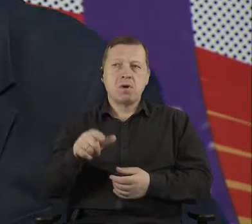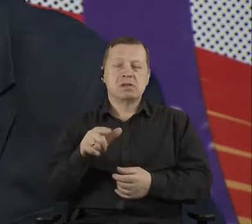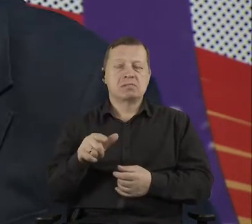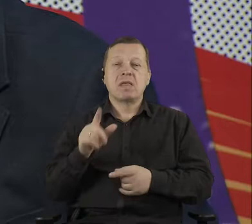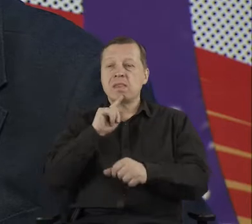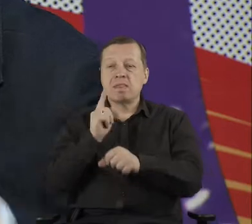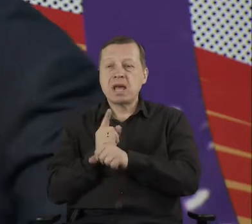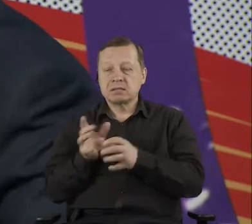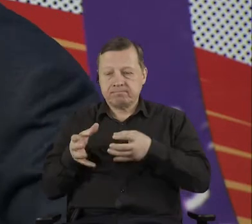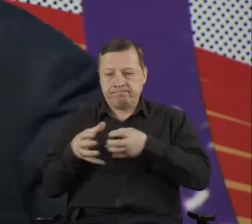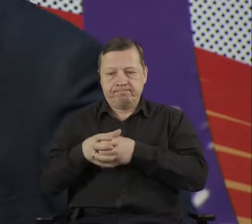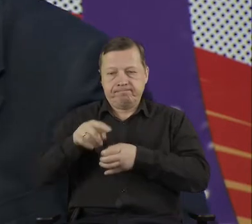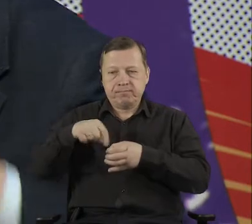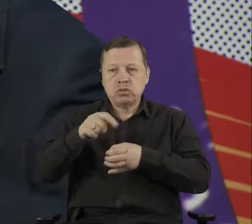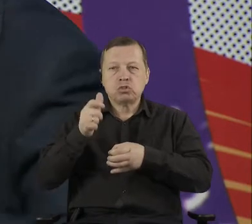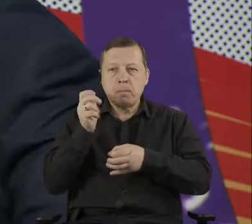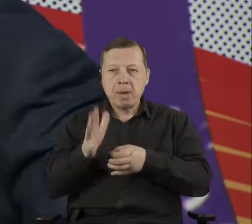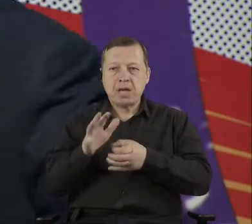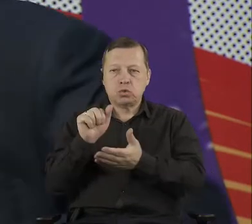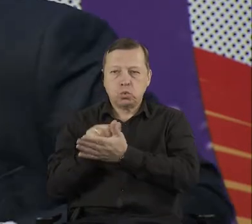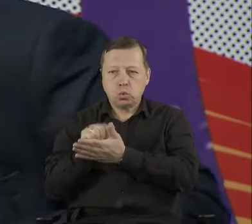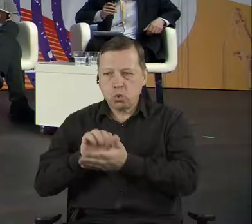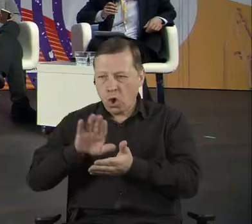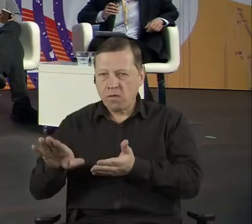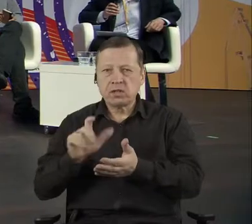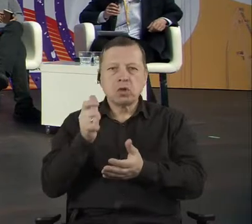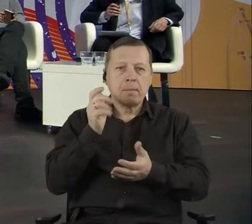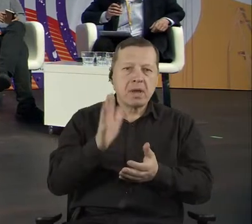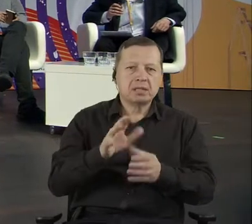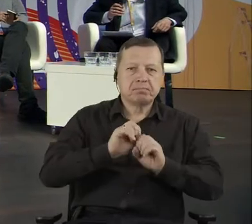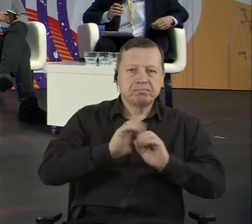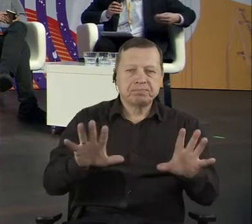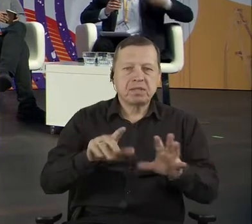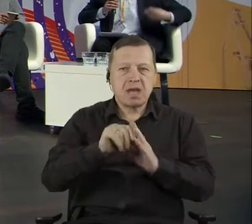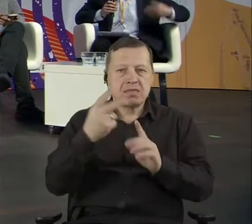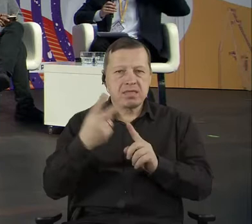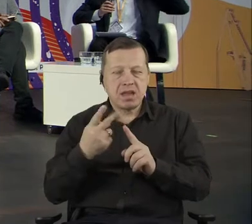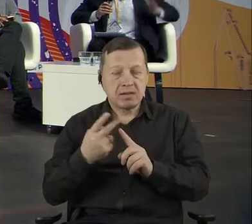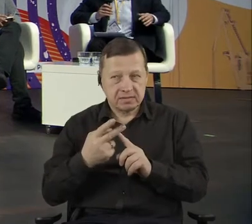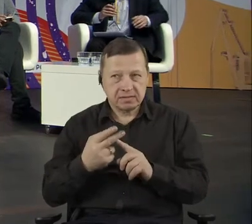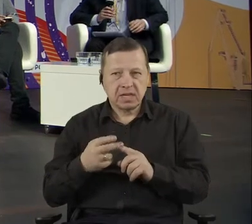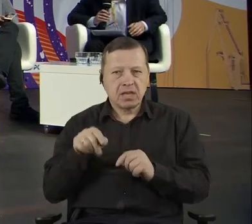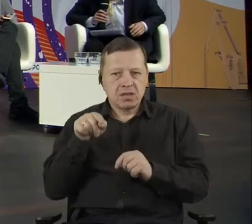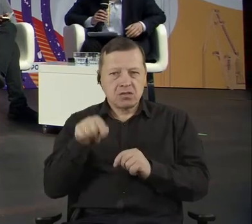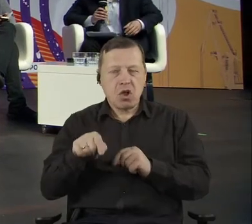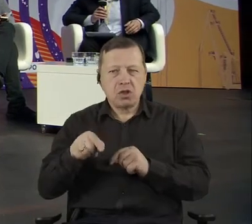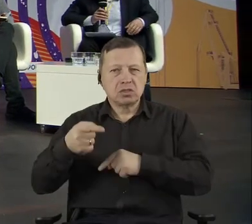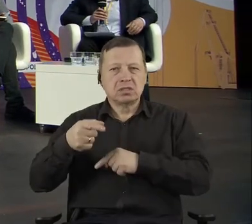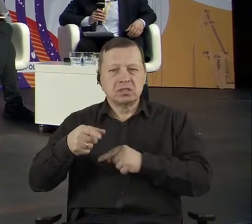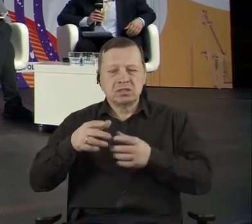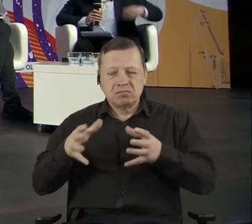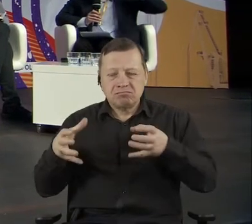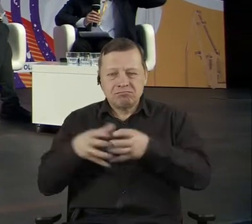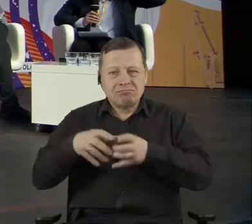and what's going to be broadcasted and then, you know, like a very traditional environment. So, yes, I think that I'm